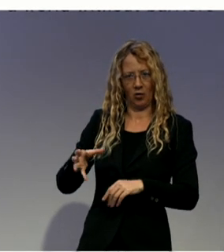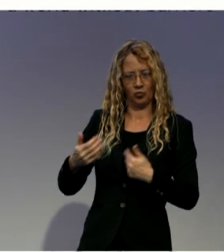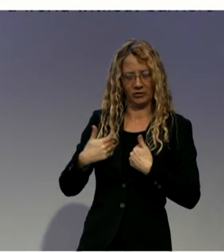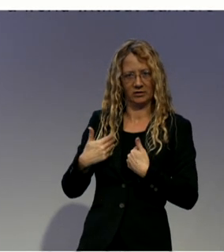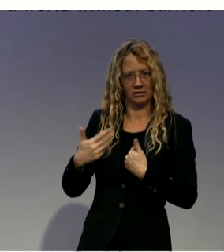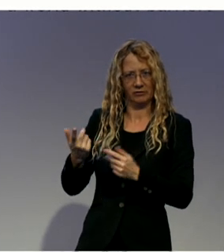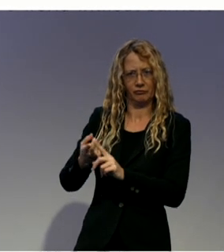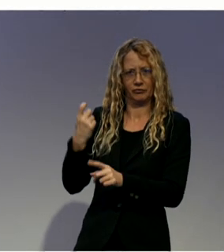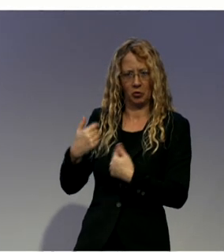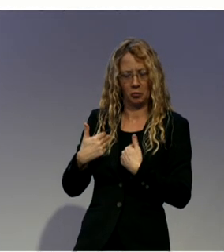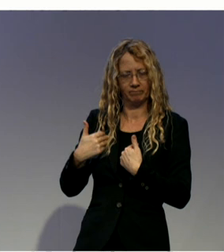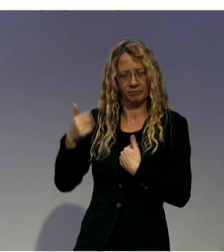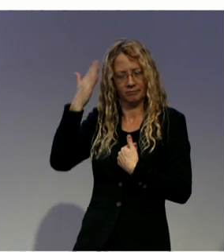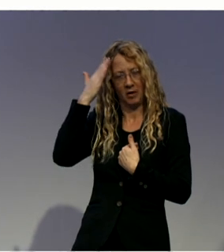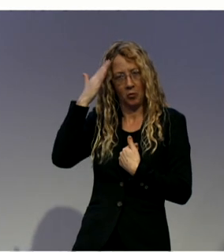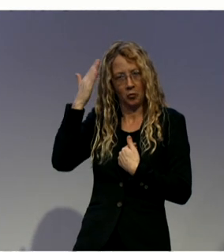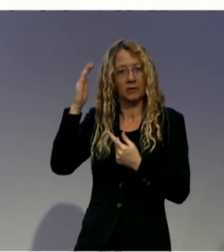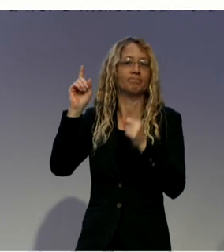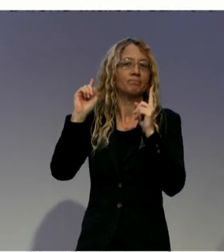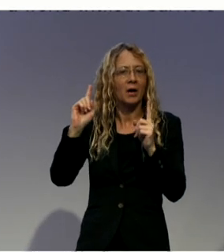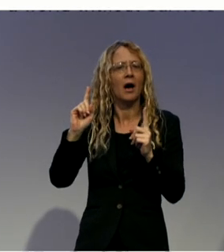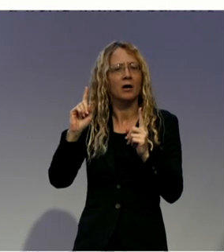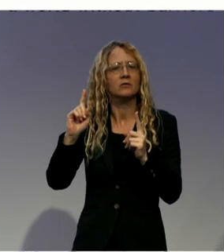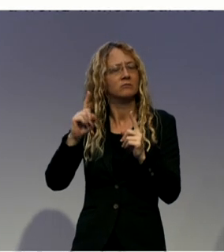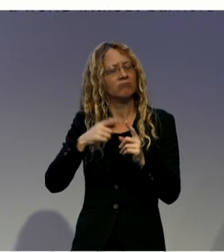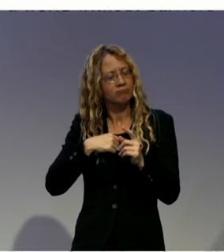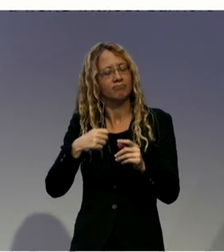in line with Article 12 of CRPD.